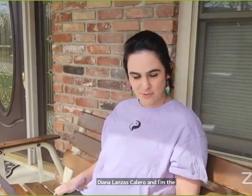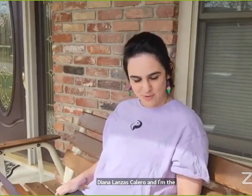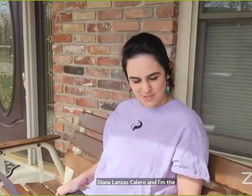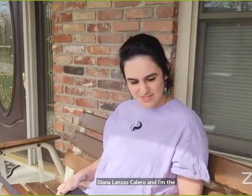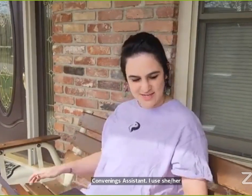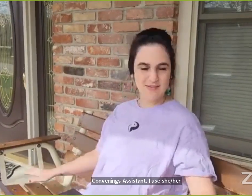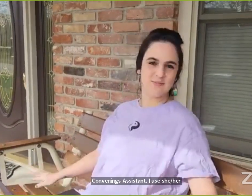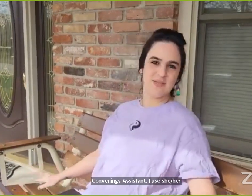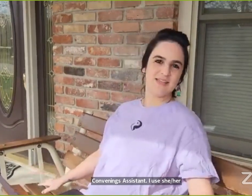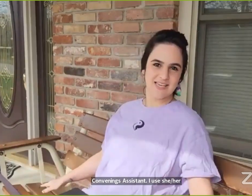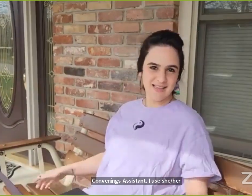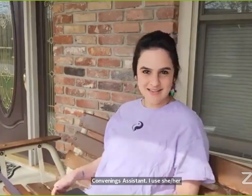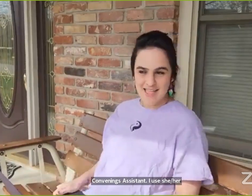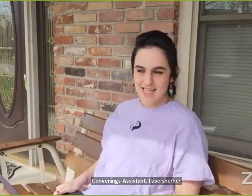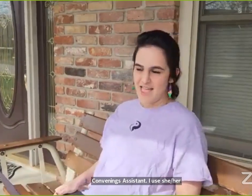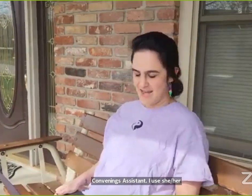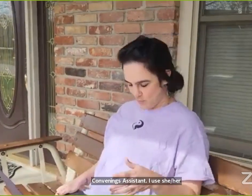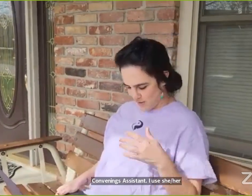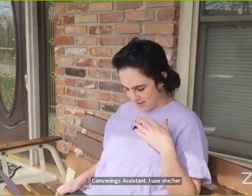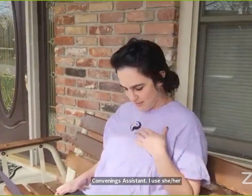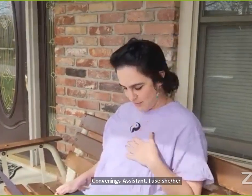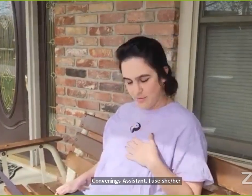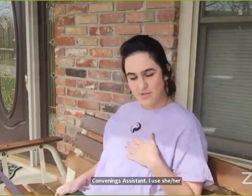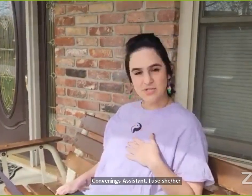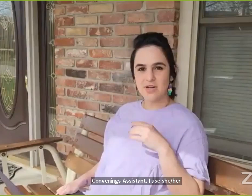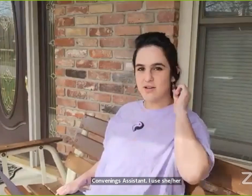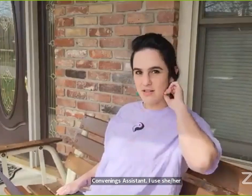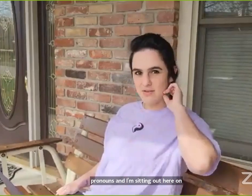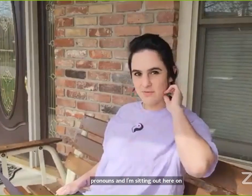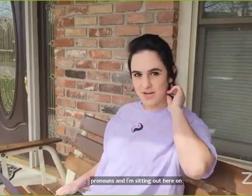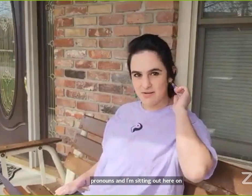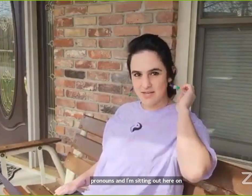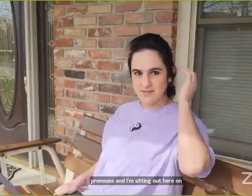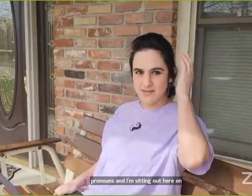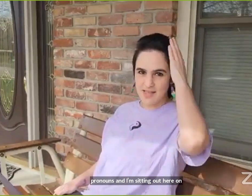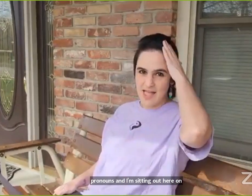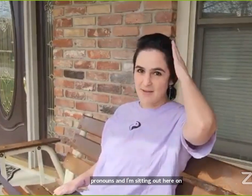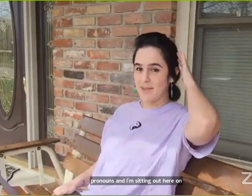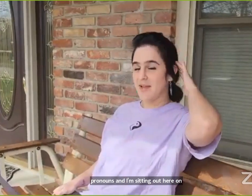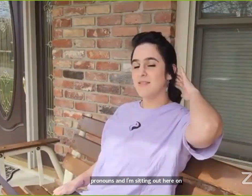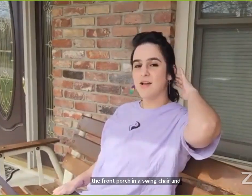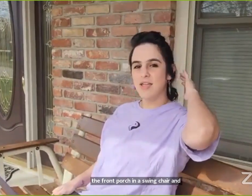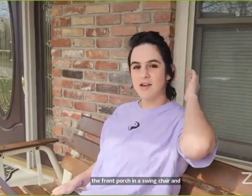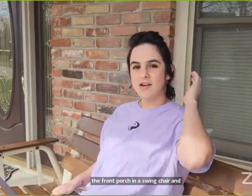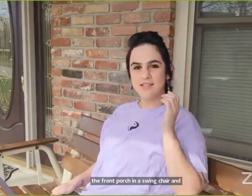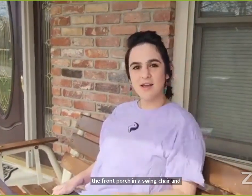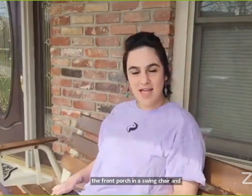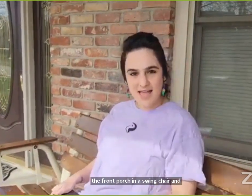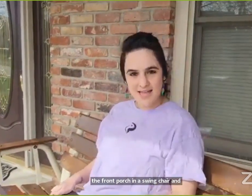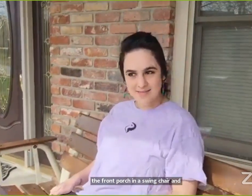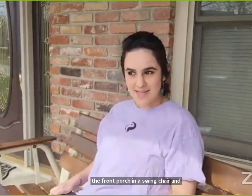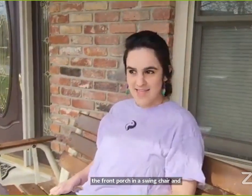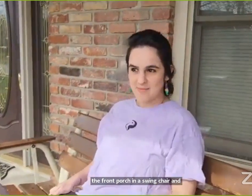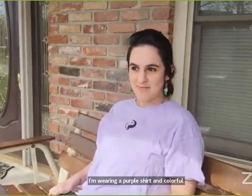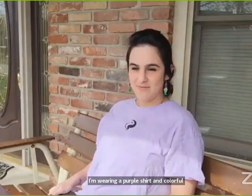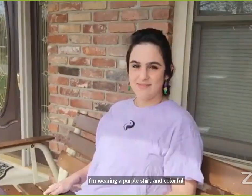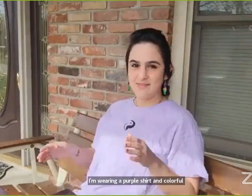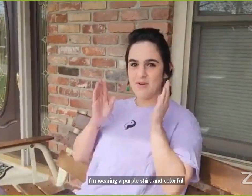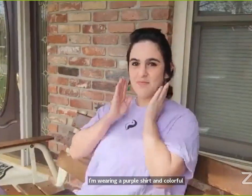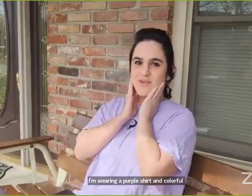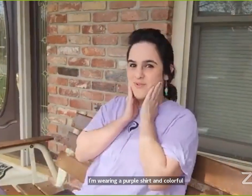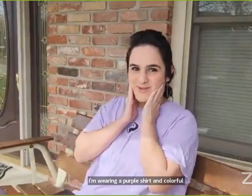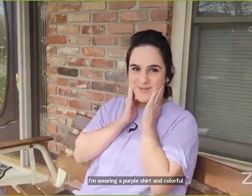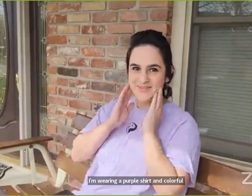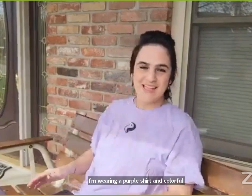in the front porch in a swing chair, and I'm wearing a purple shirt, colorful earrings. I have very dark hair and dark eyes, and my